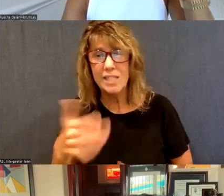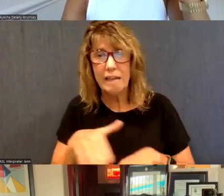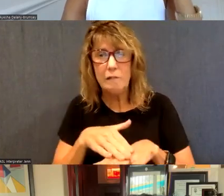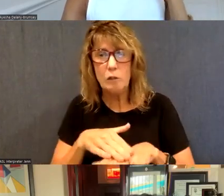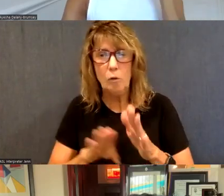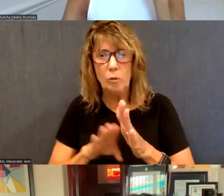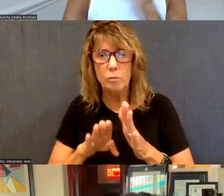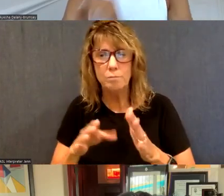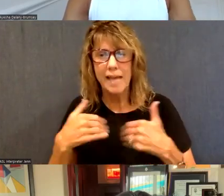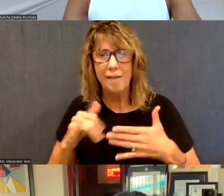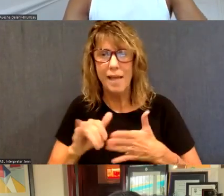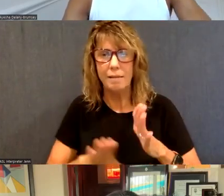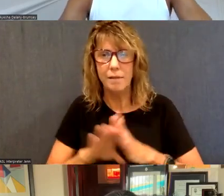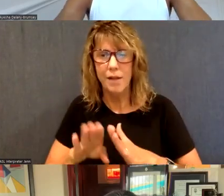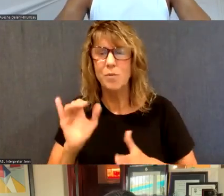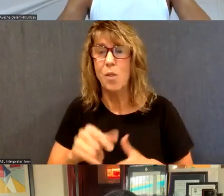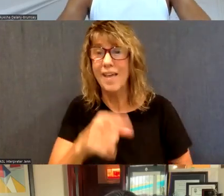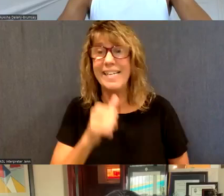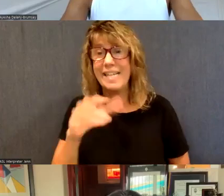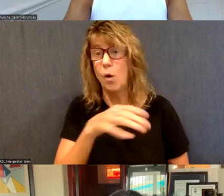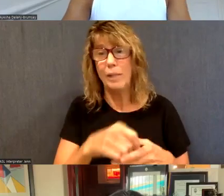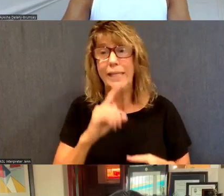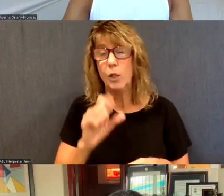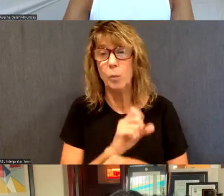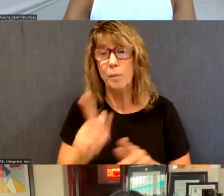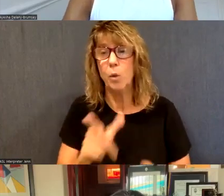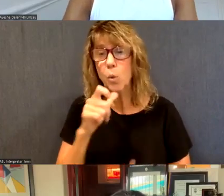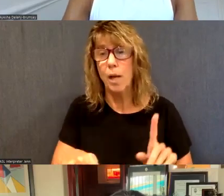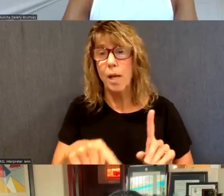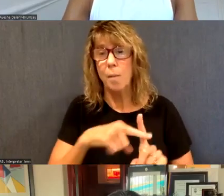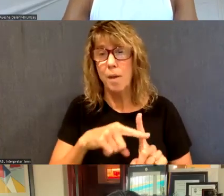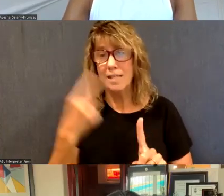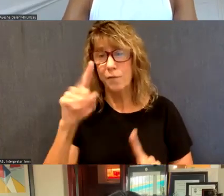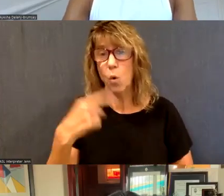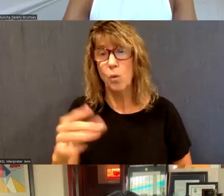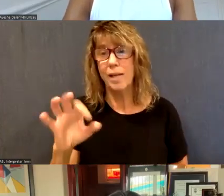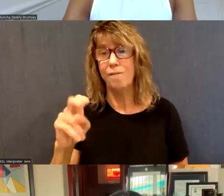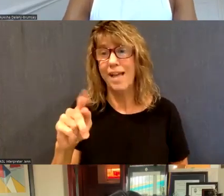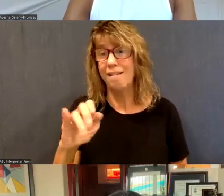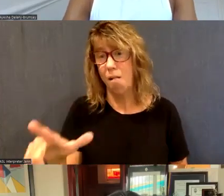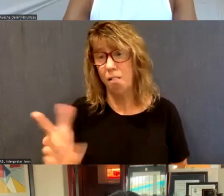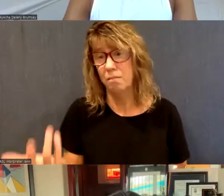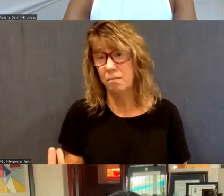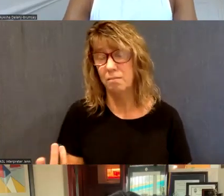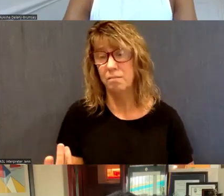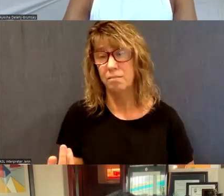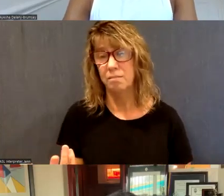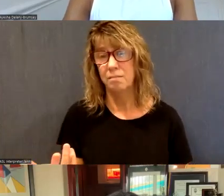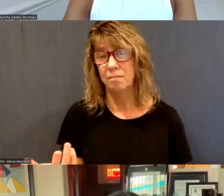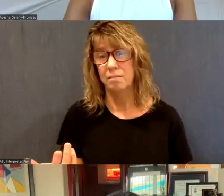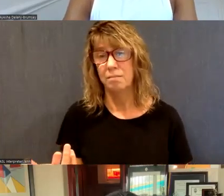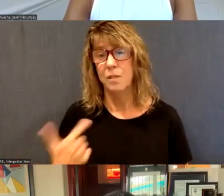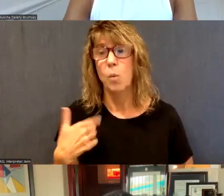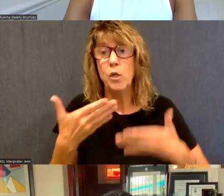but, um, so yeah, so that doesn't really include people who would be positive only for fentanyl. Um, the vast, when